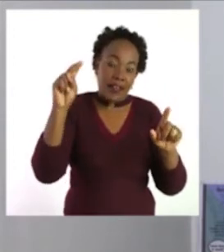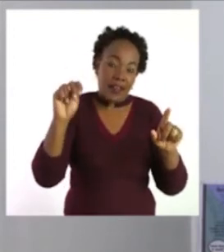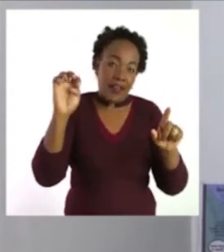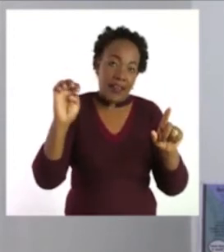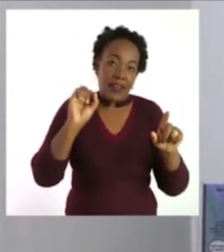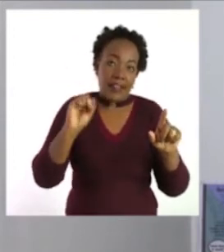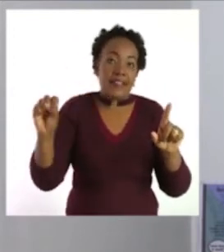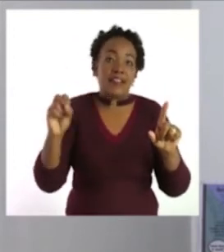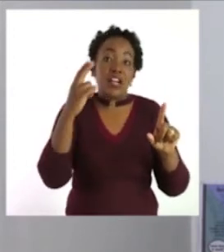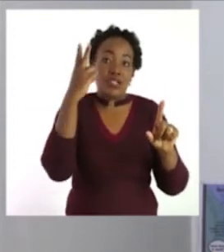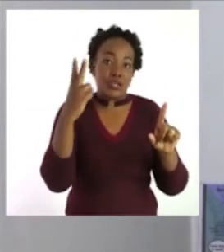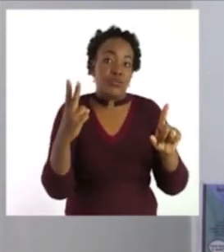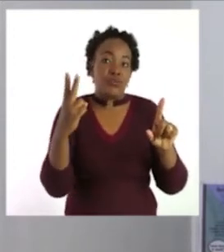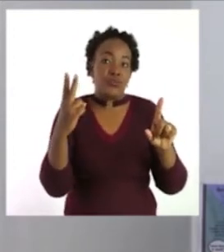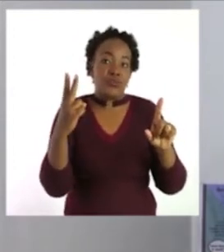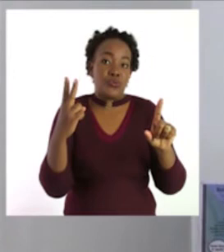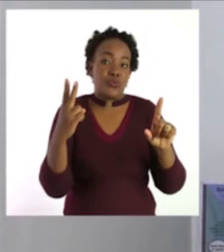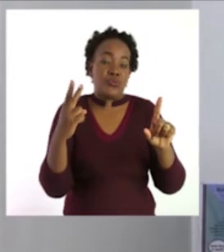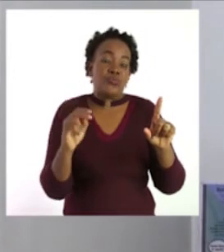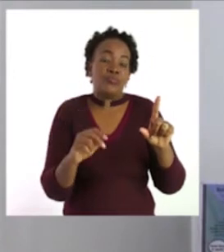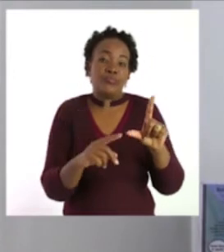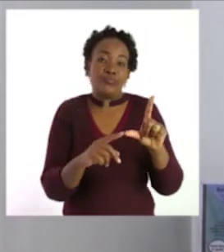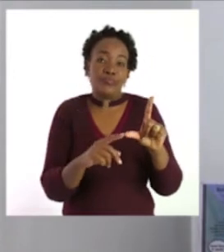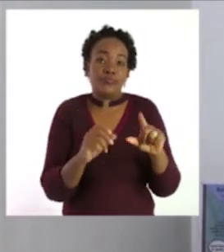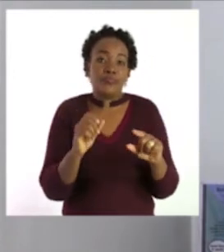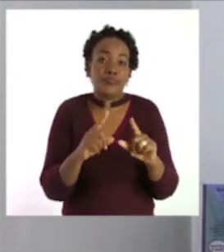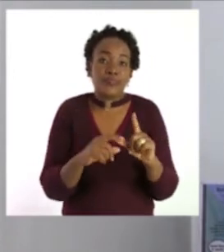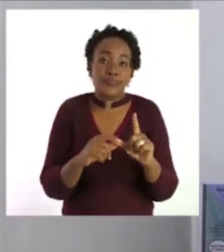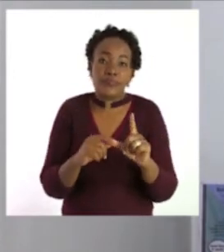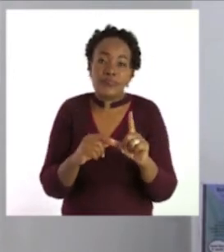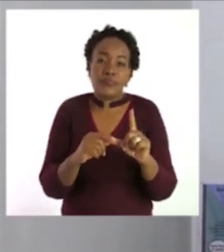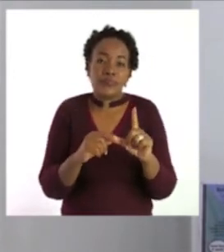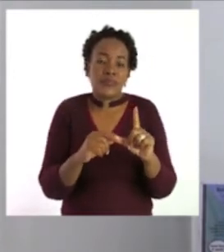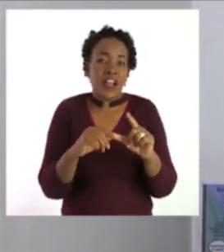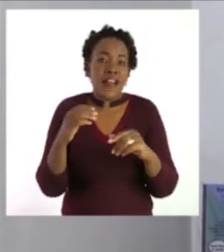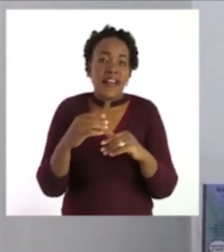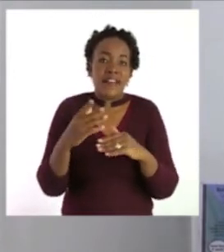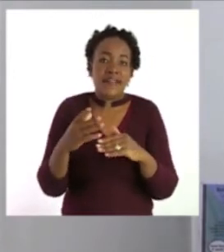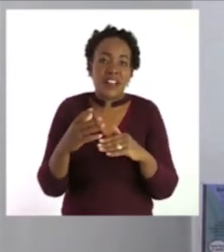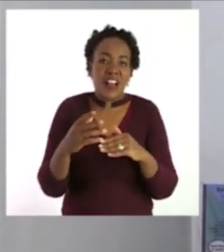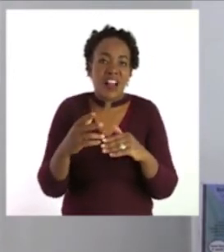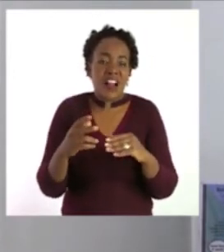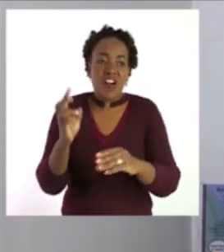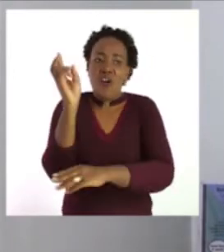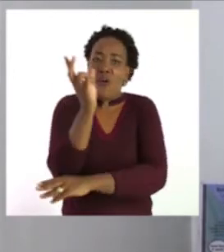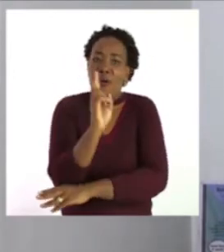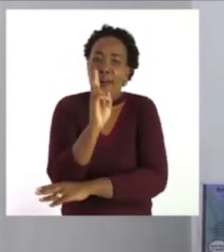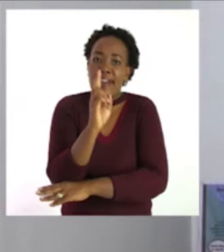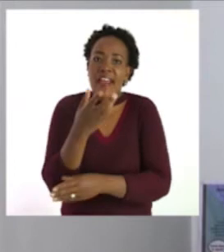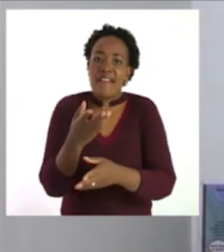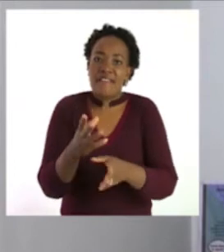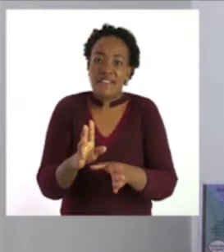Two planes. Okay. After the holiday, I took